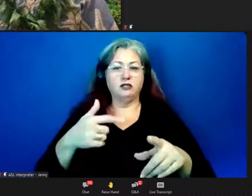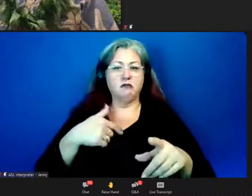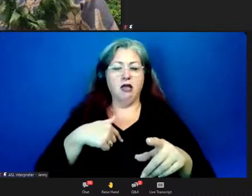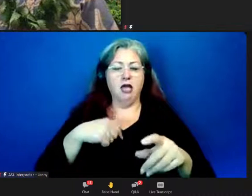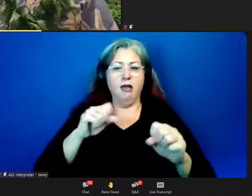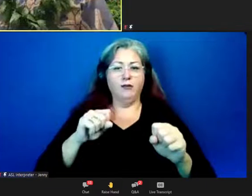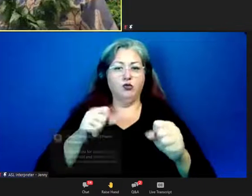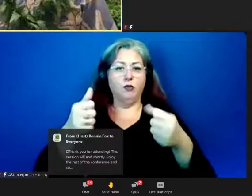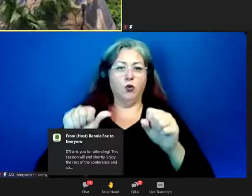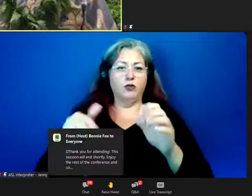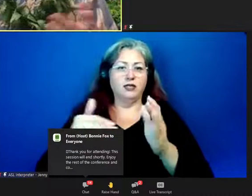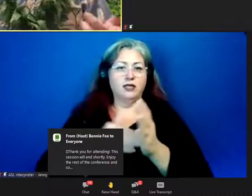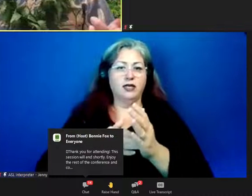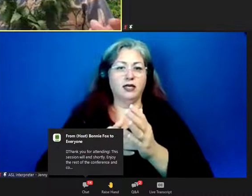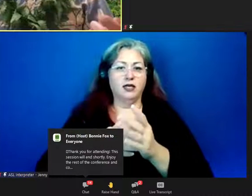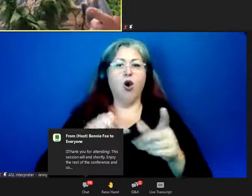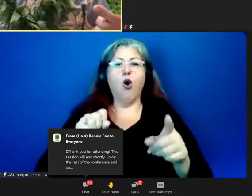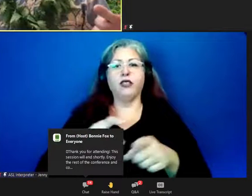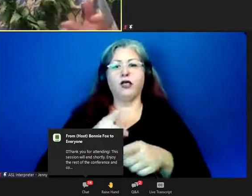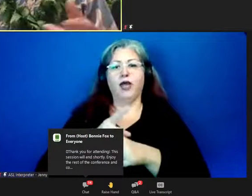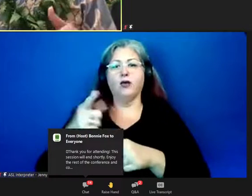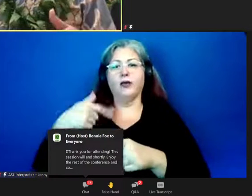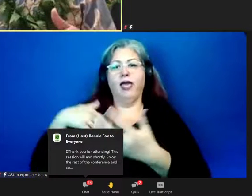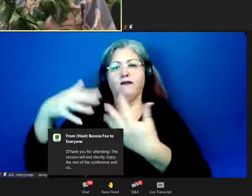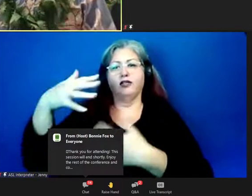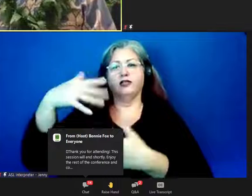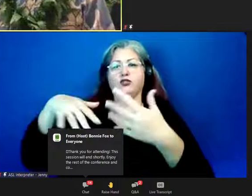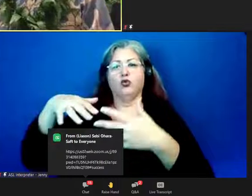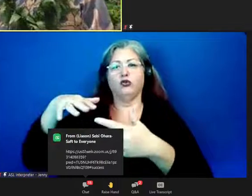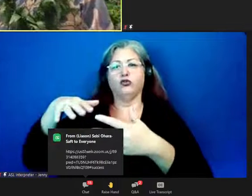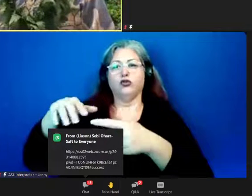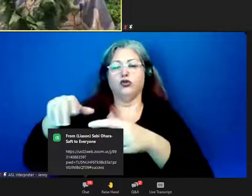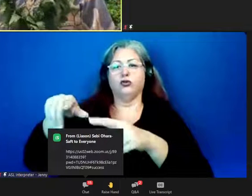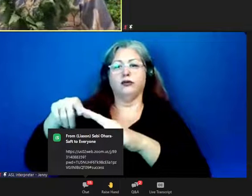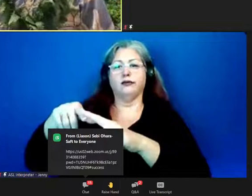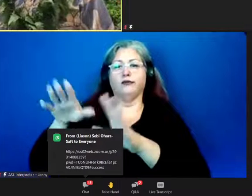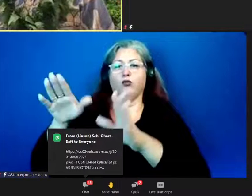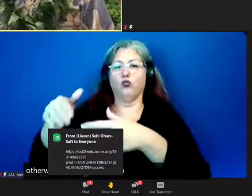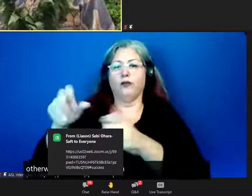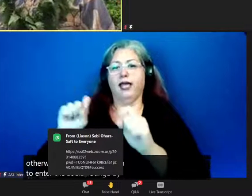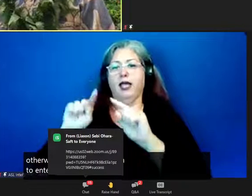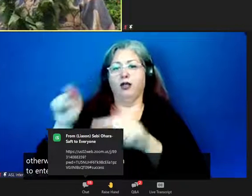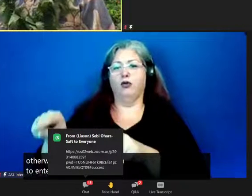repost that. Yeah, that's right, we have a social lounge that we could go to for a little while.